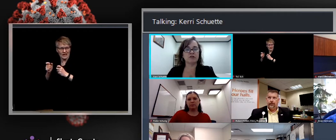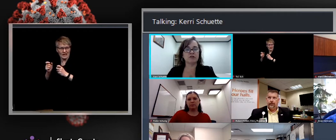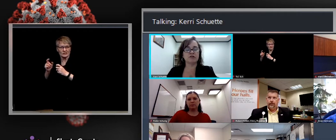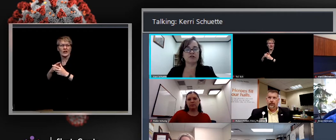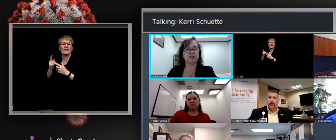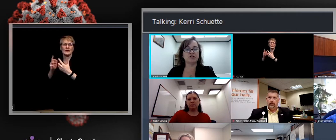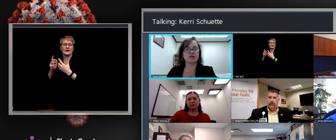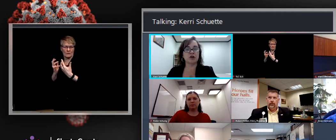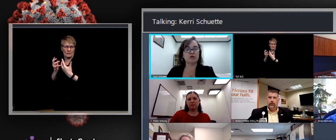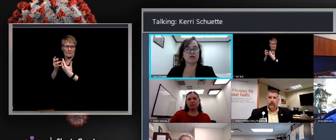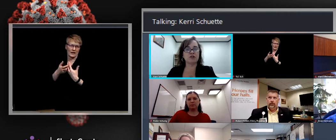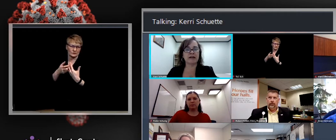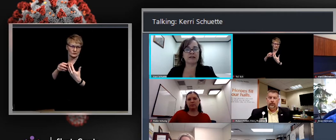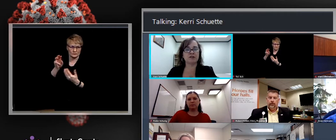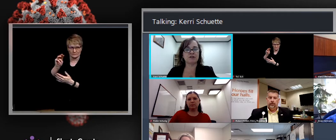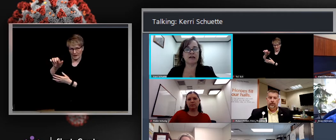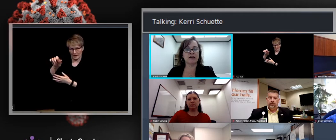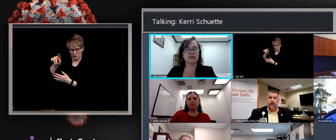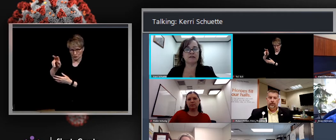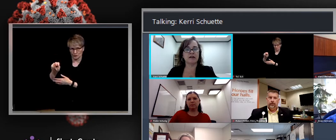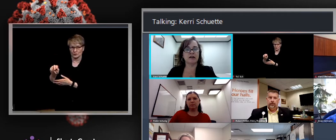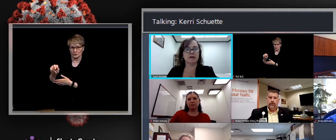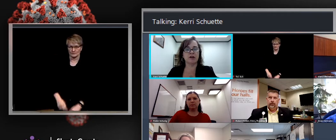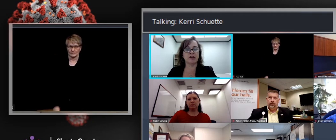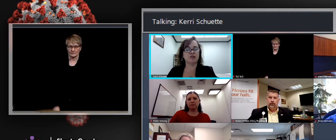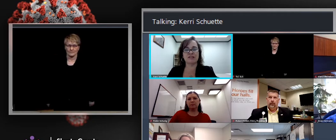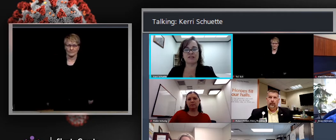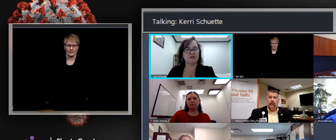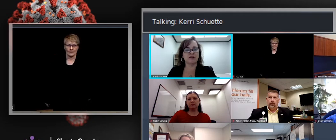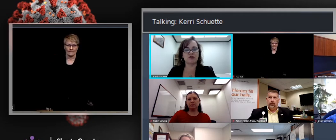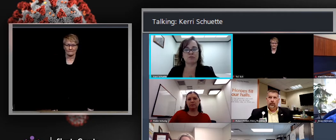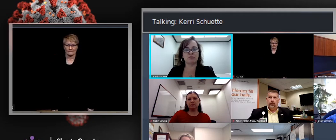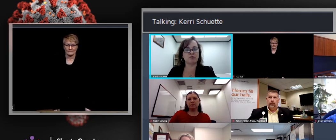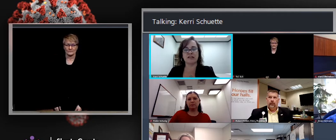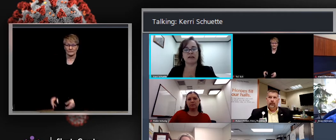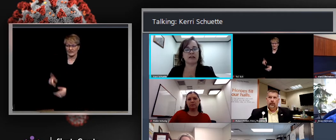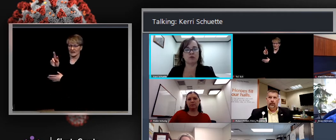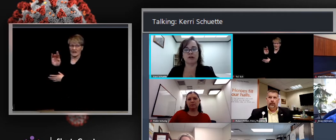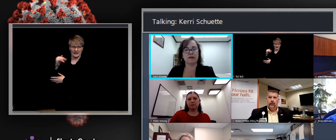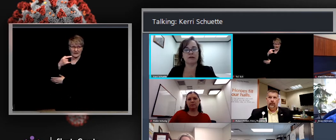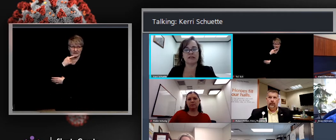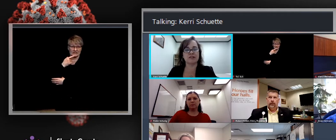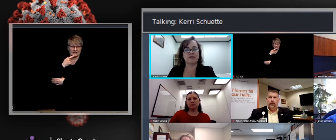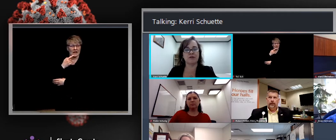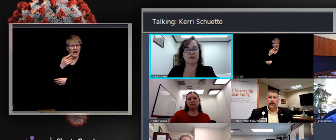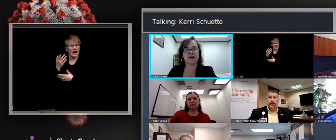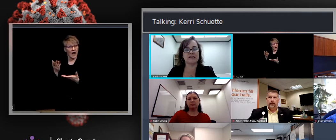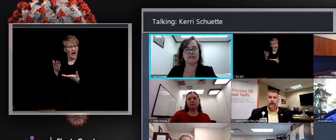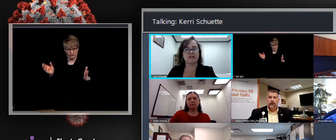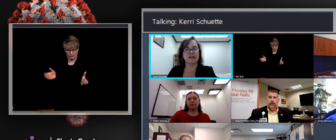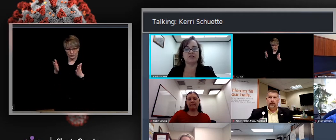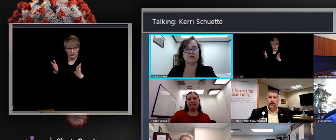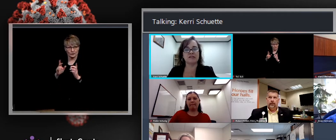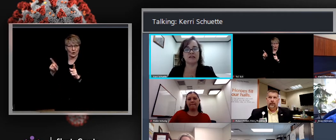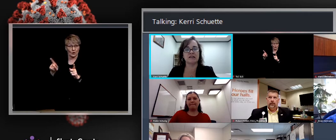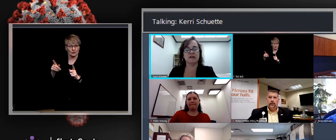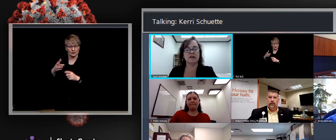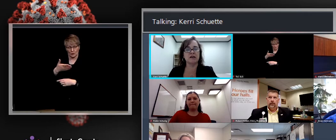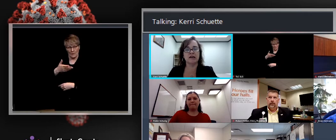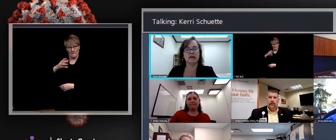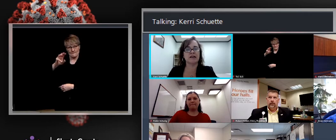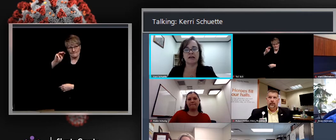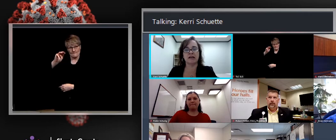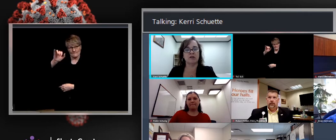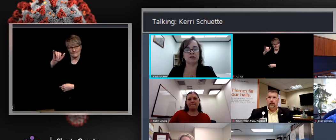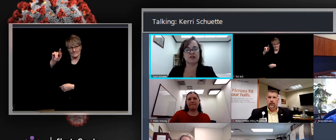Daisy, I'd encourage you to go to My Turn and just give it, just pretend like you were going to set yourself up for a vaccine clinic. You can